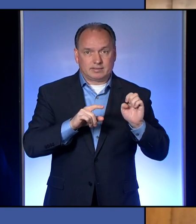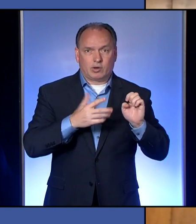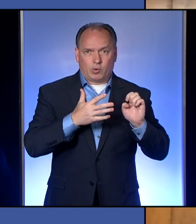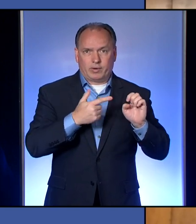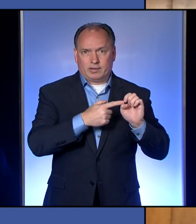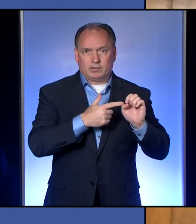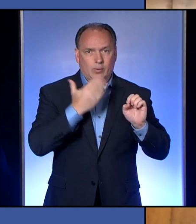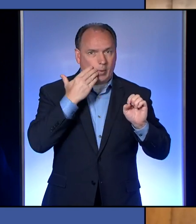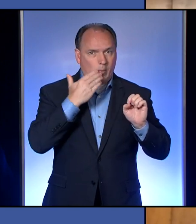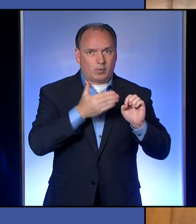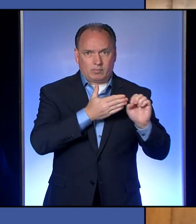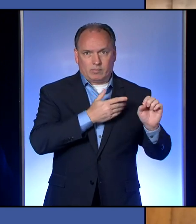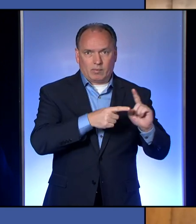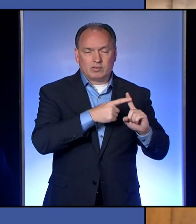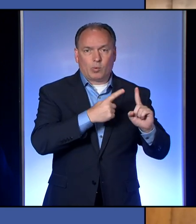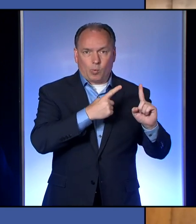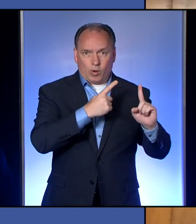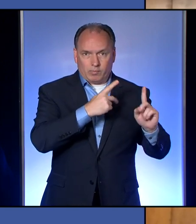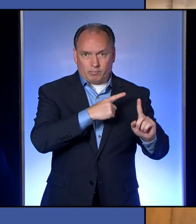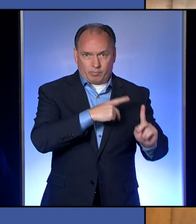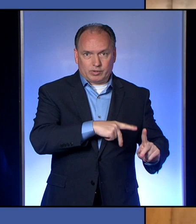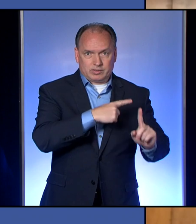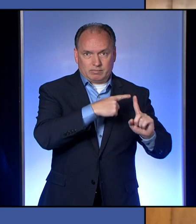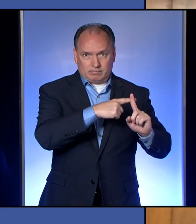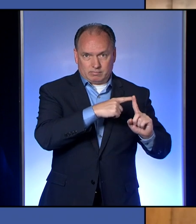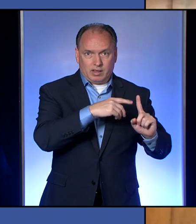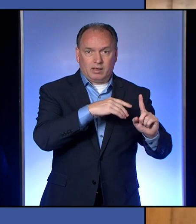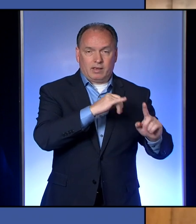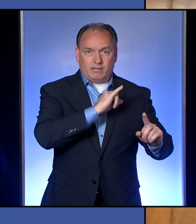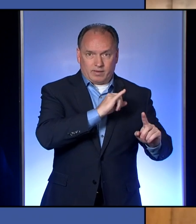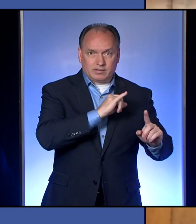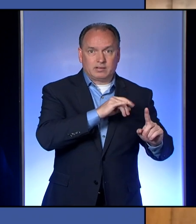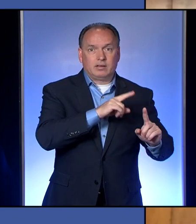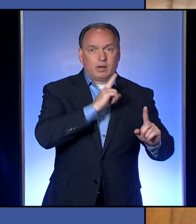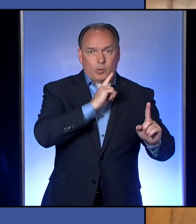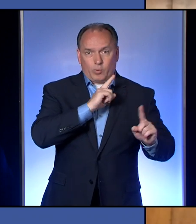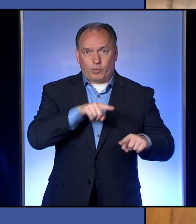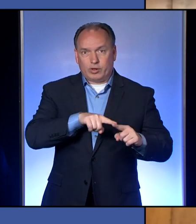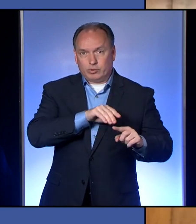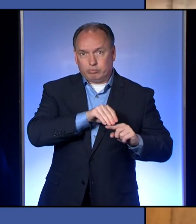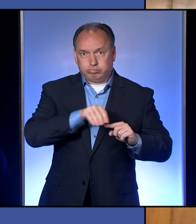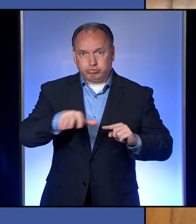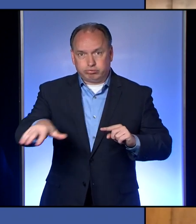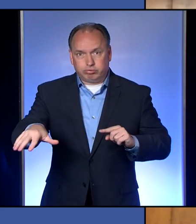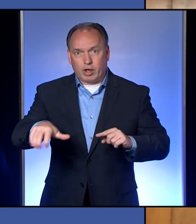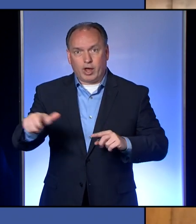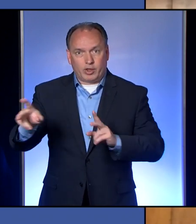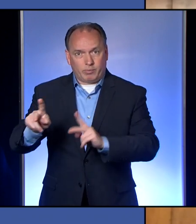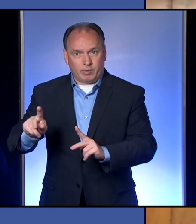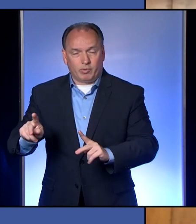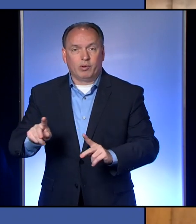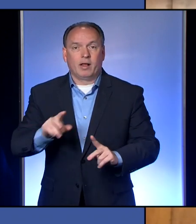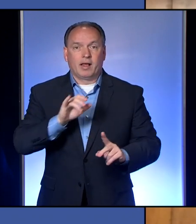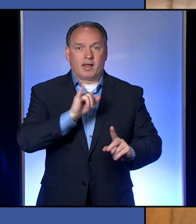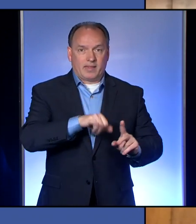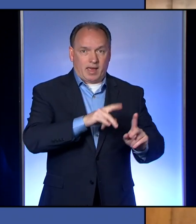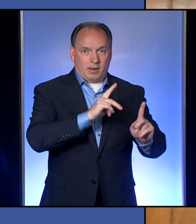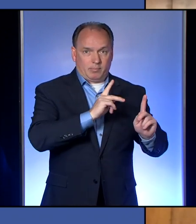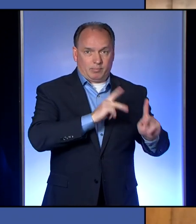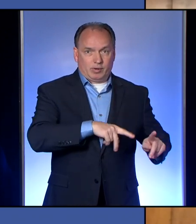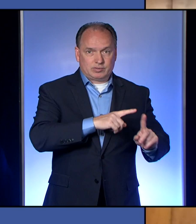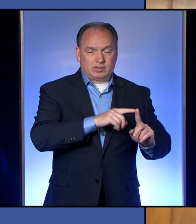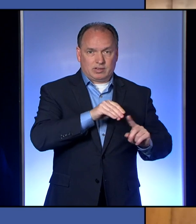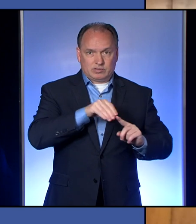one person is infected and is reported to the health department. That person has potentially exposed